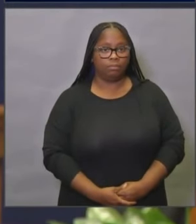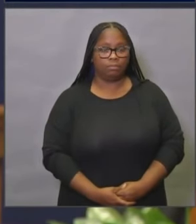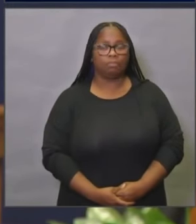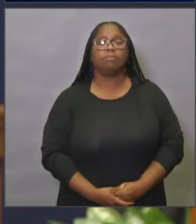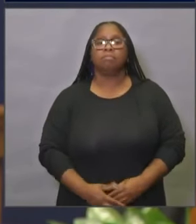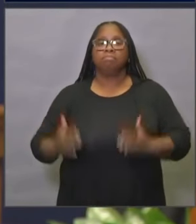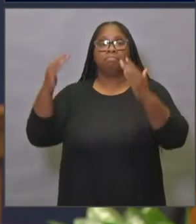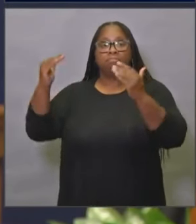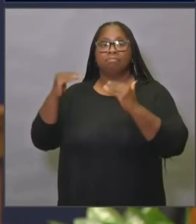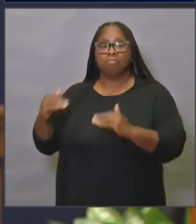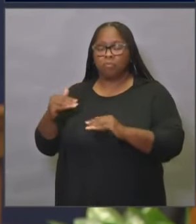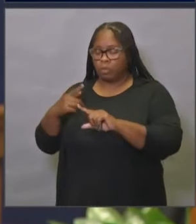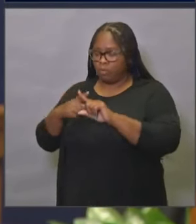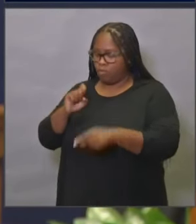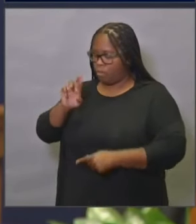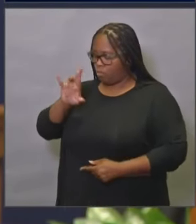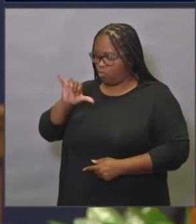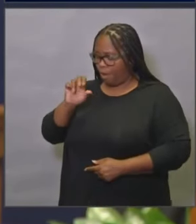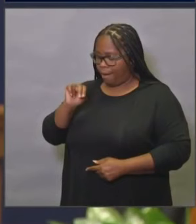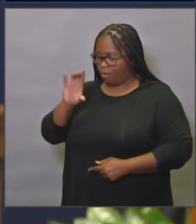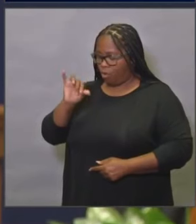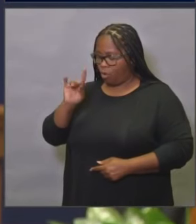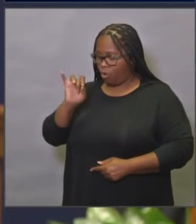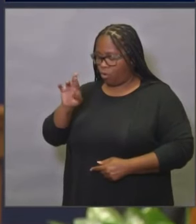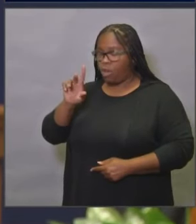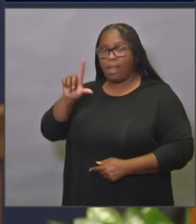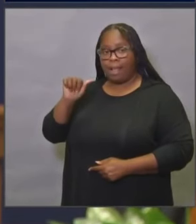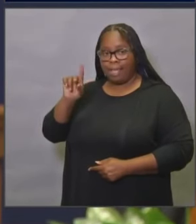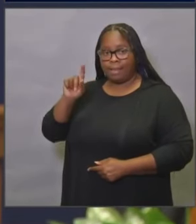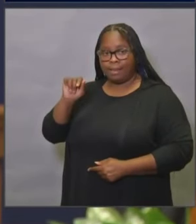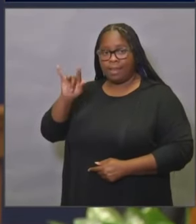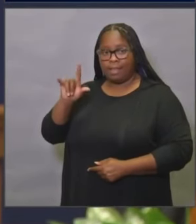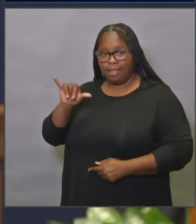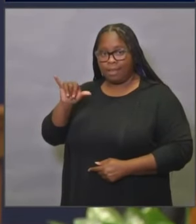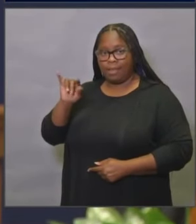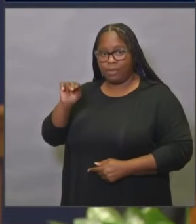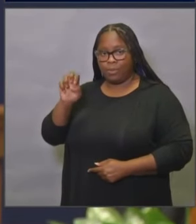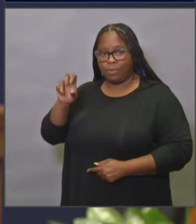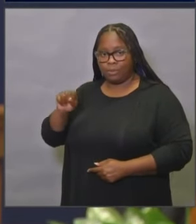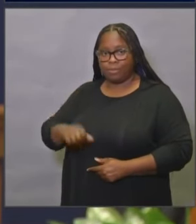Our next question comes to the line of Ryan Carter with LA Daily News. Please go ahead.